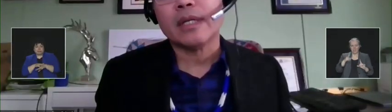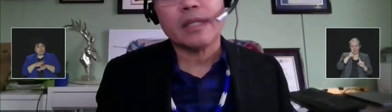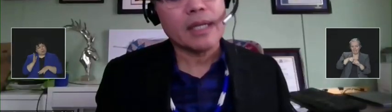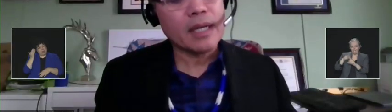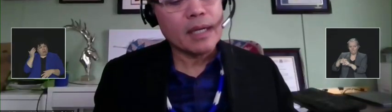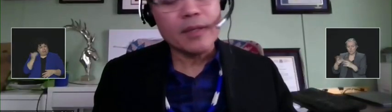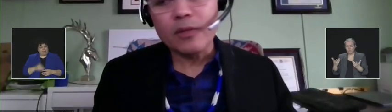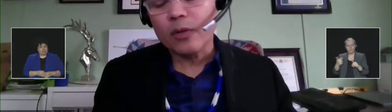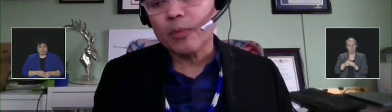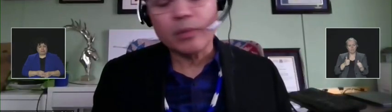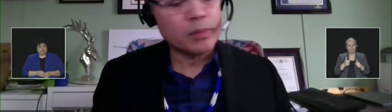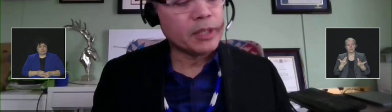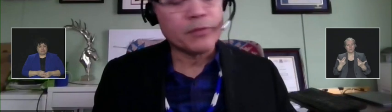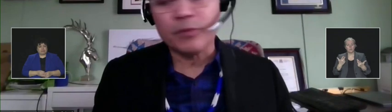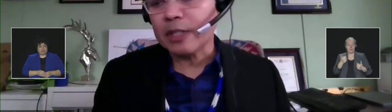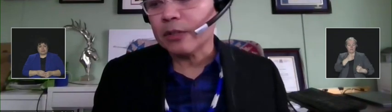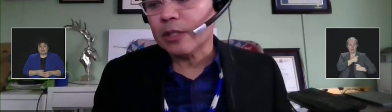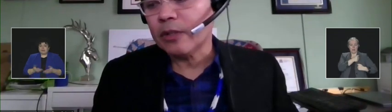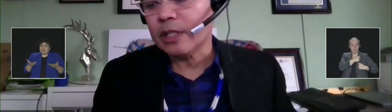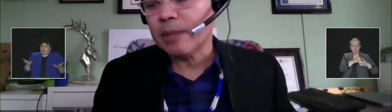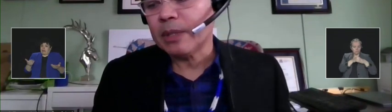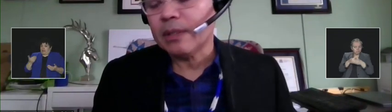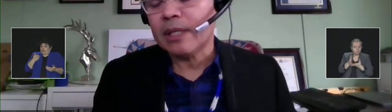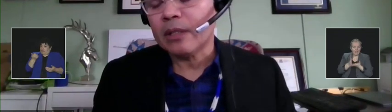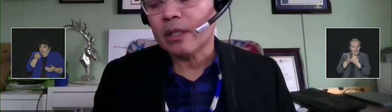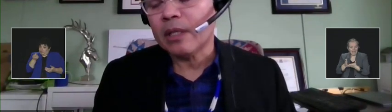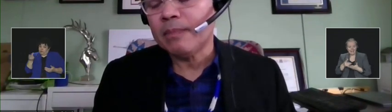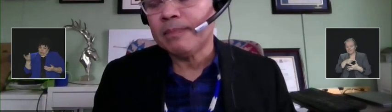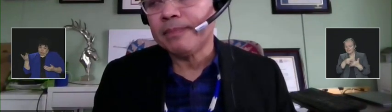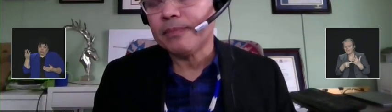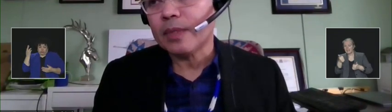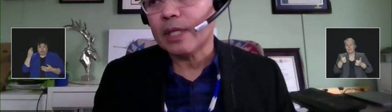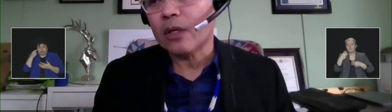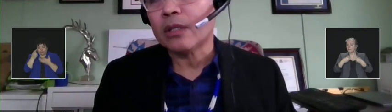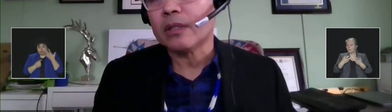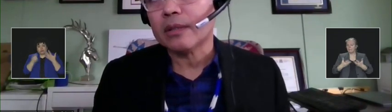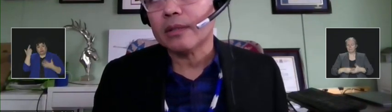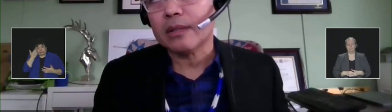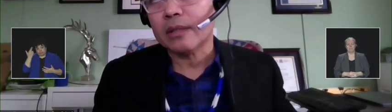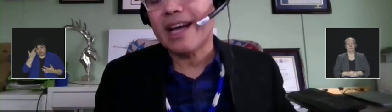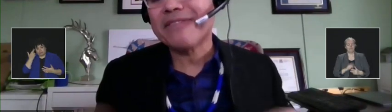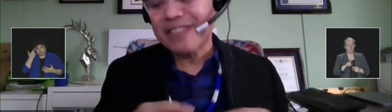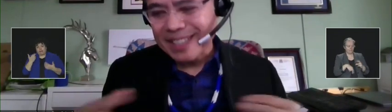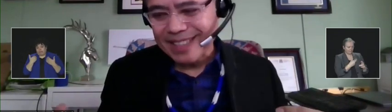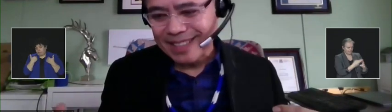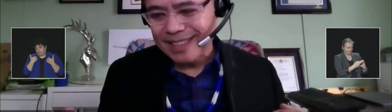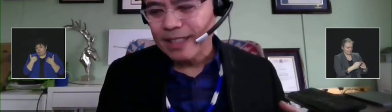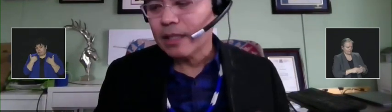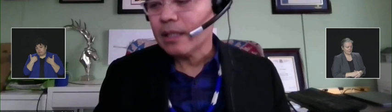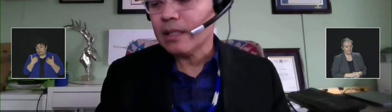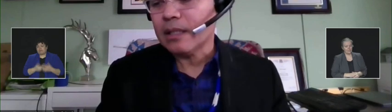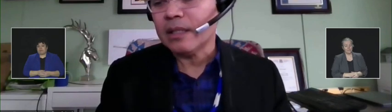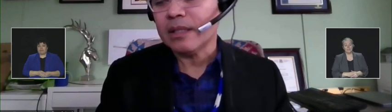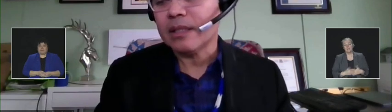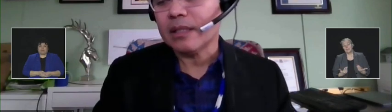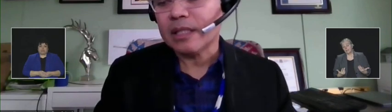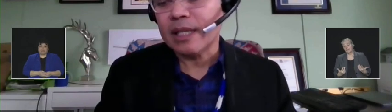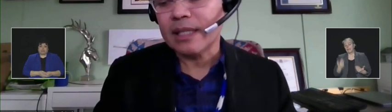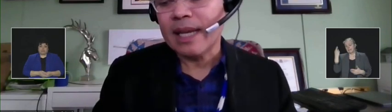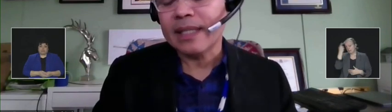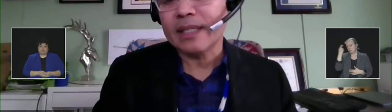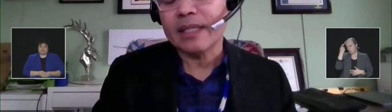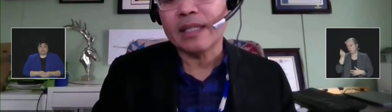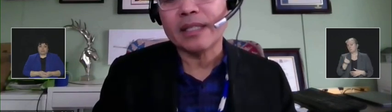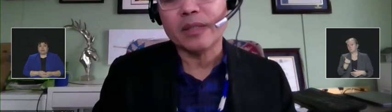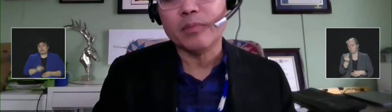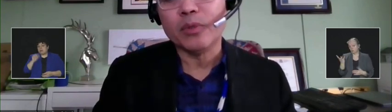I think there are probably a few factors that are affecting the